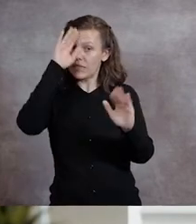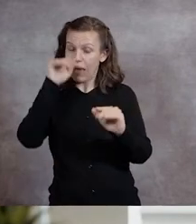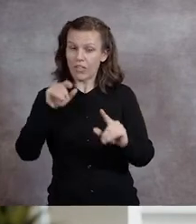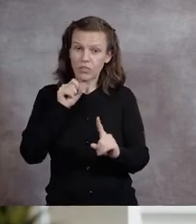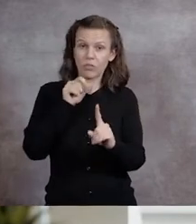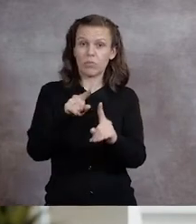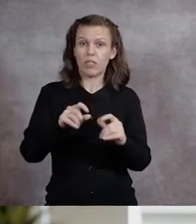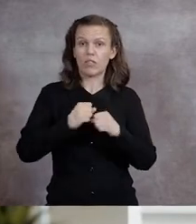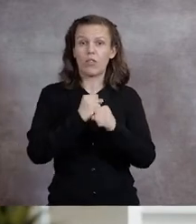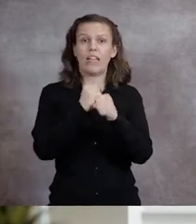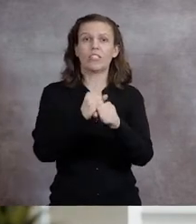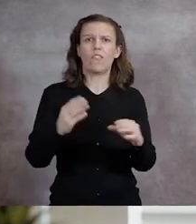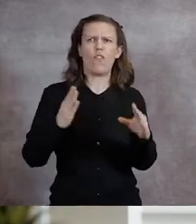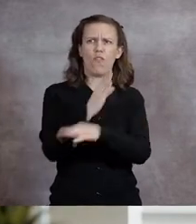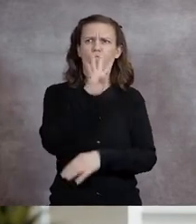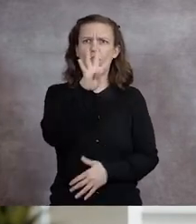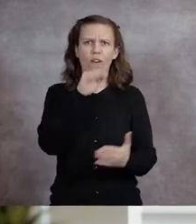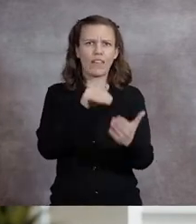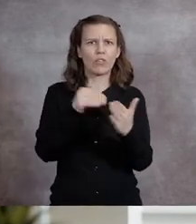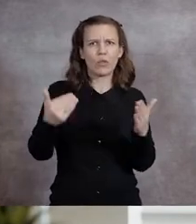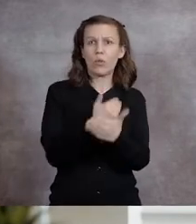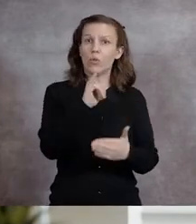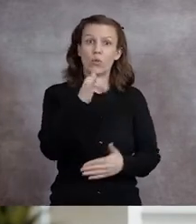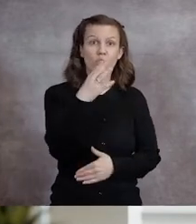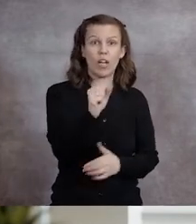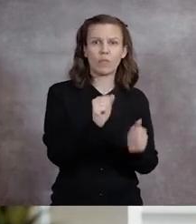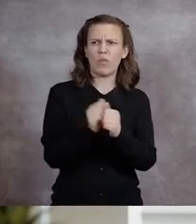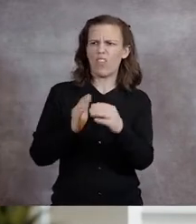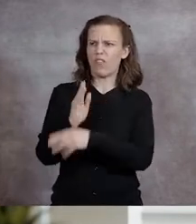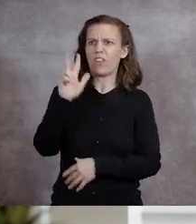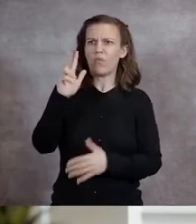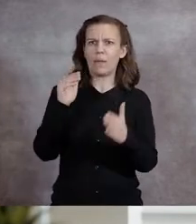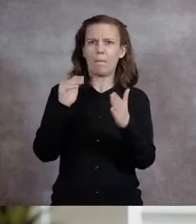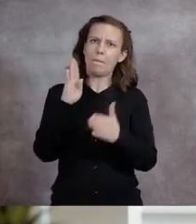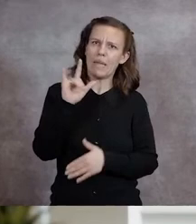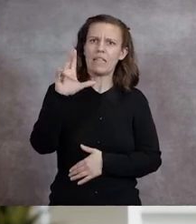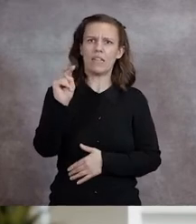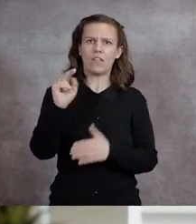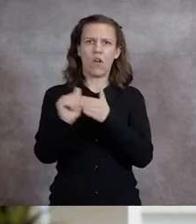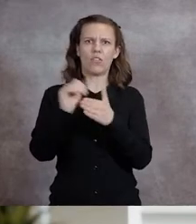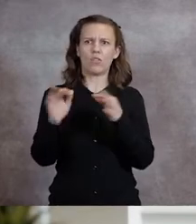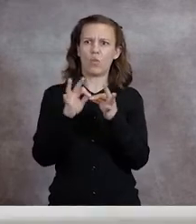the creation of more than 4,000 new jobs, with over $3 billion in wages.